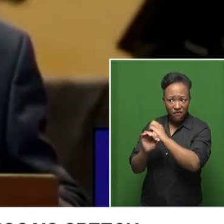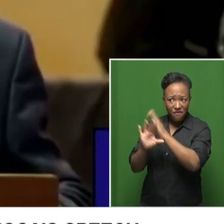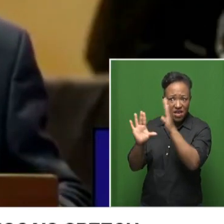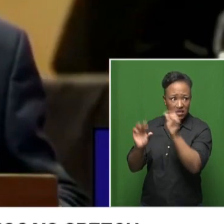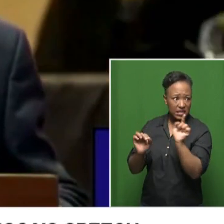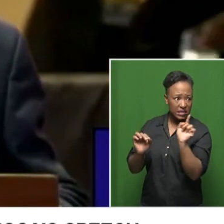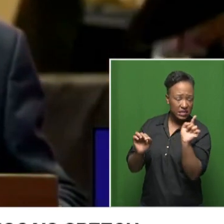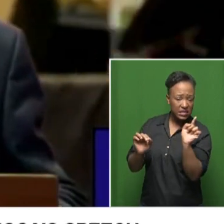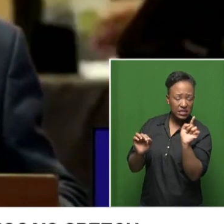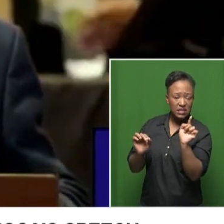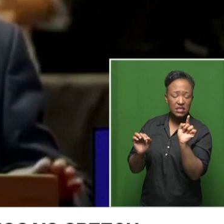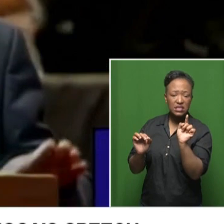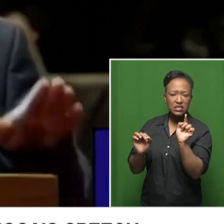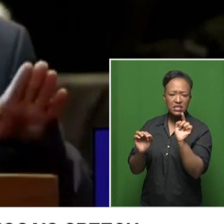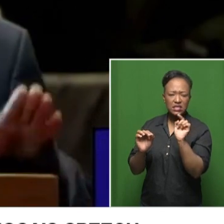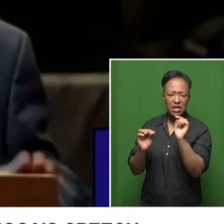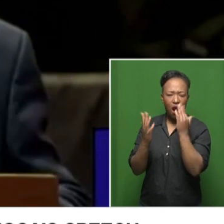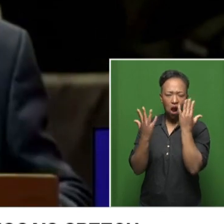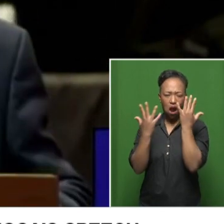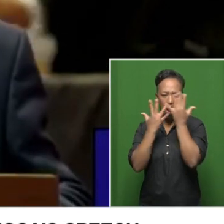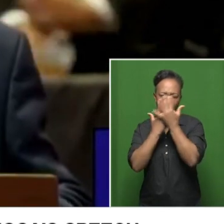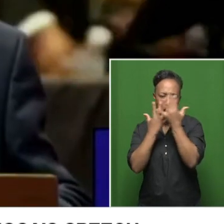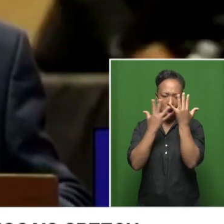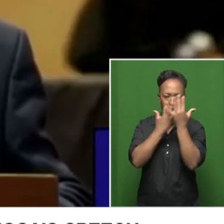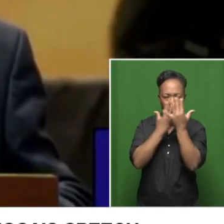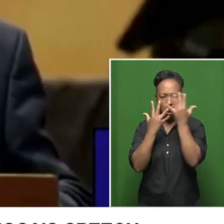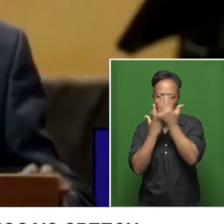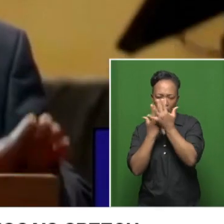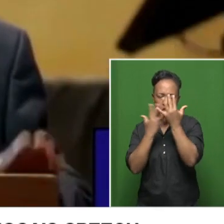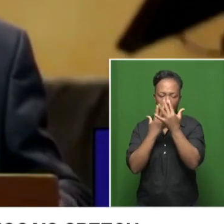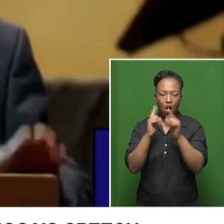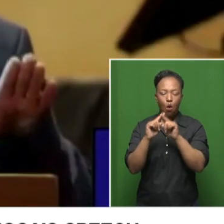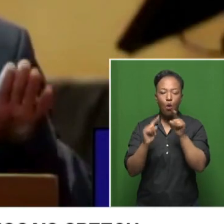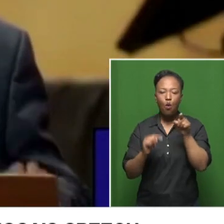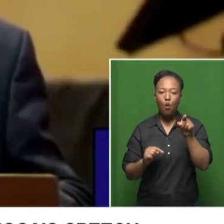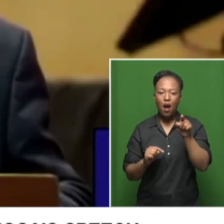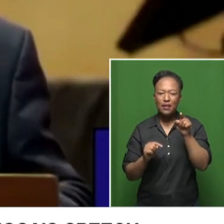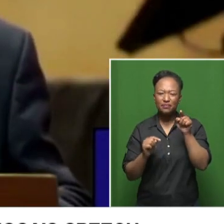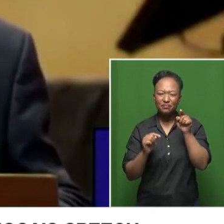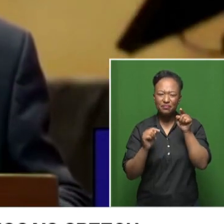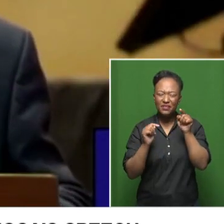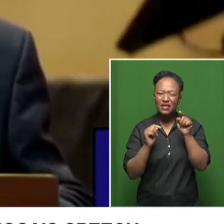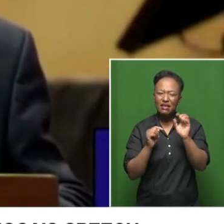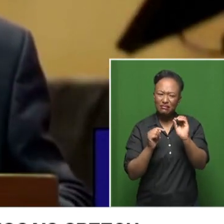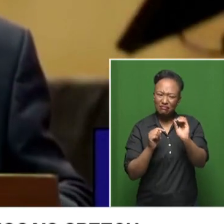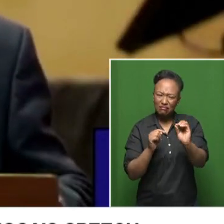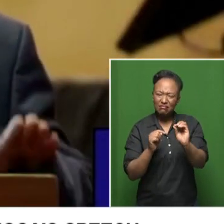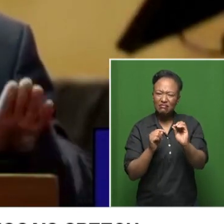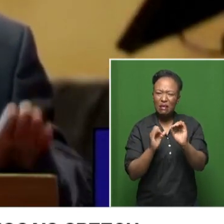captured by the demon of neoliberalism.